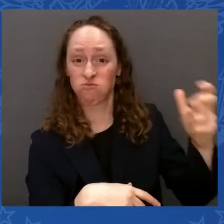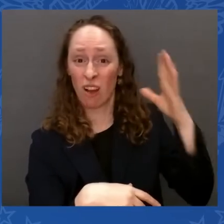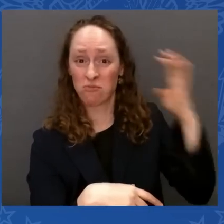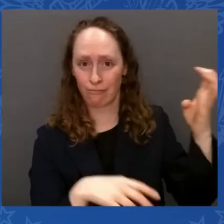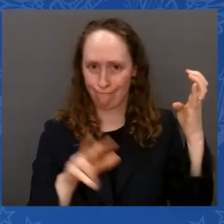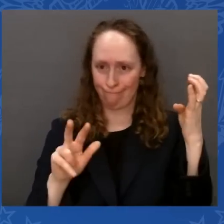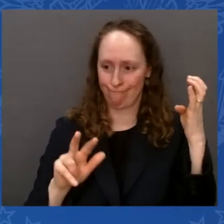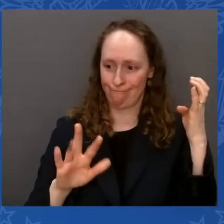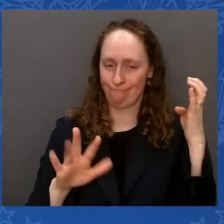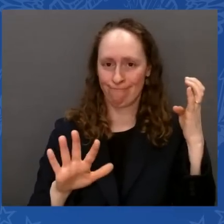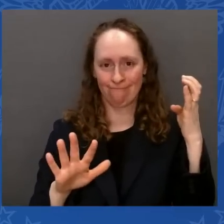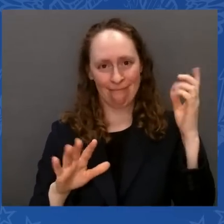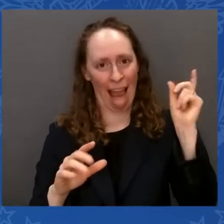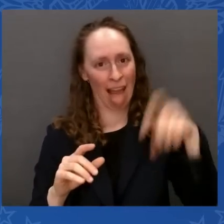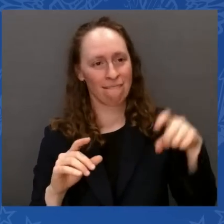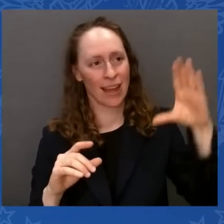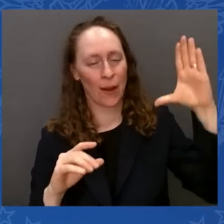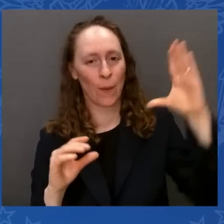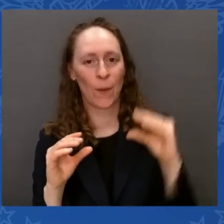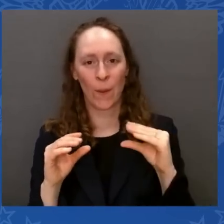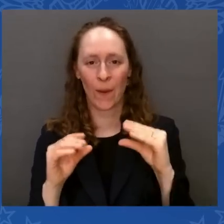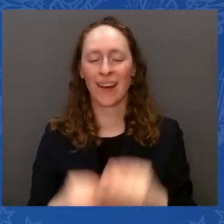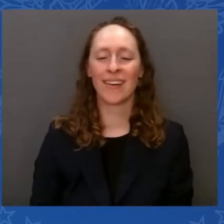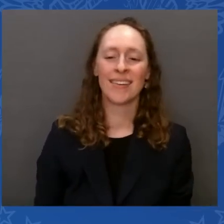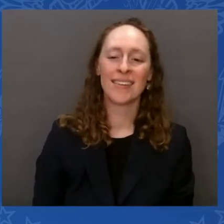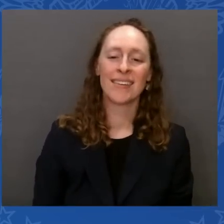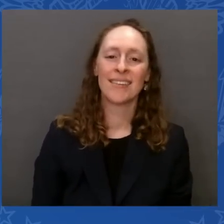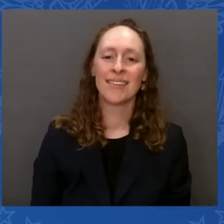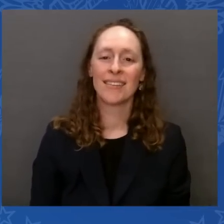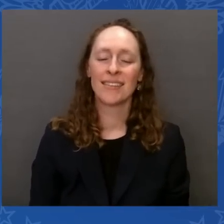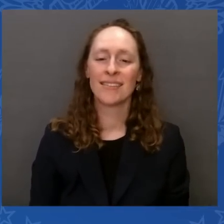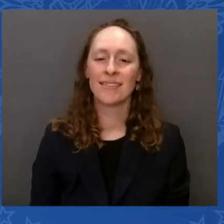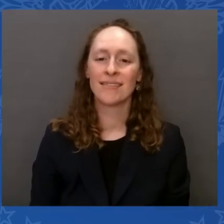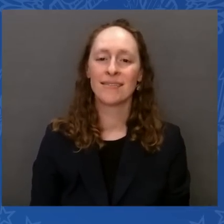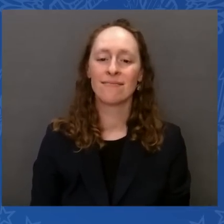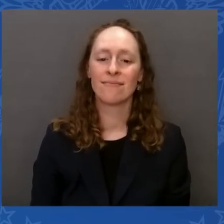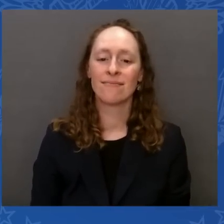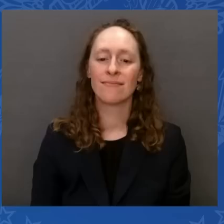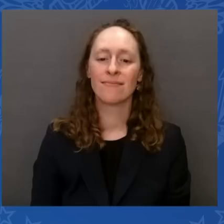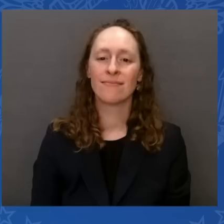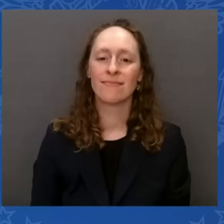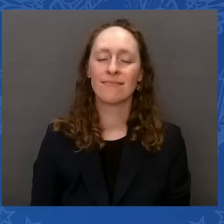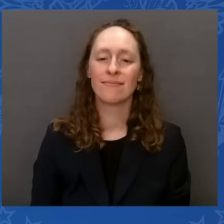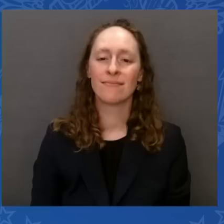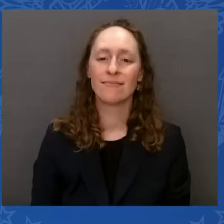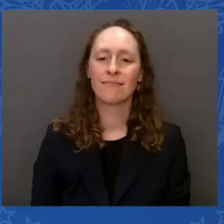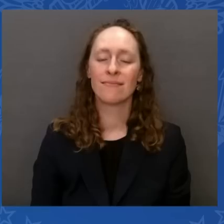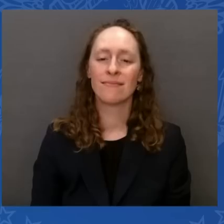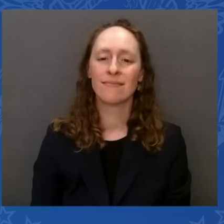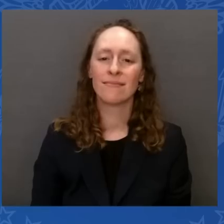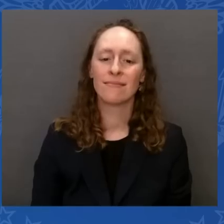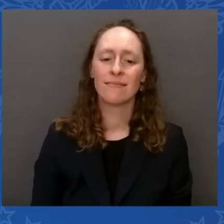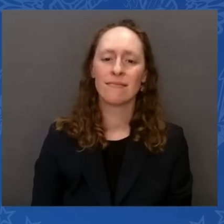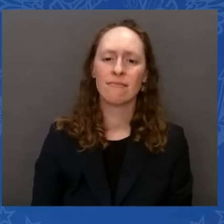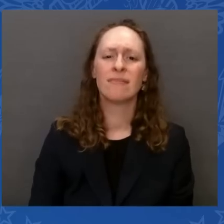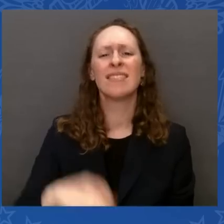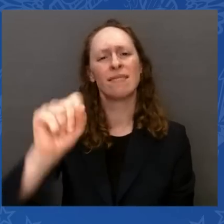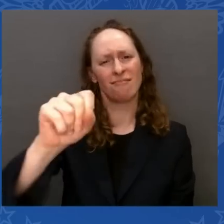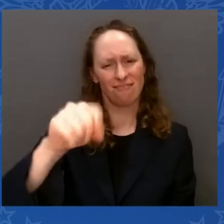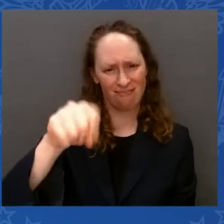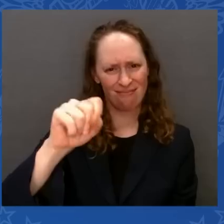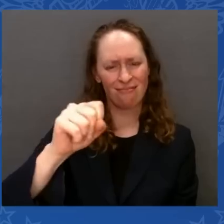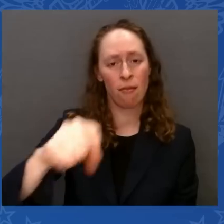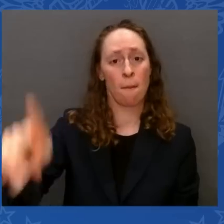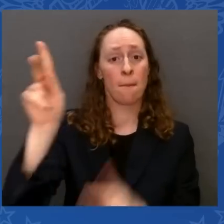Folks, look, you know, folks are going to understand what you've done, and we're going to make sure of it. But as much as